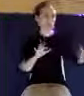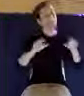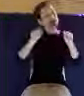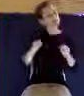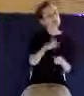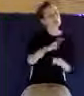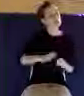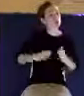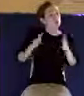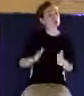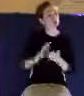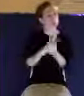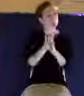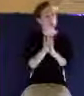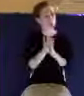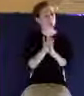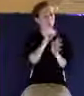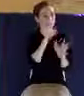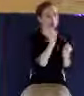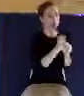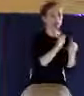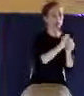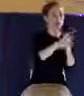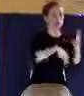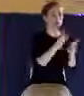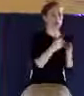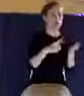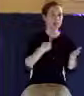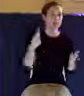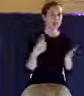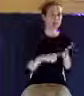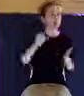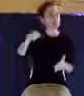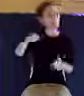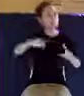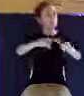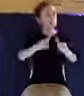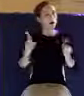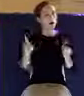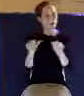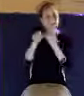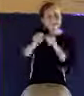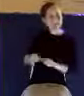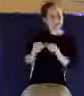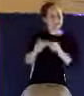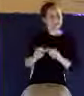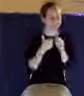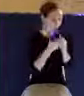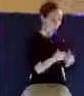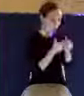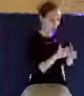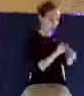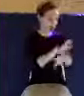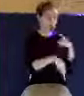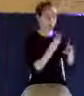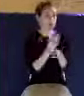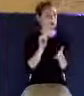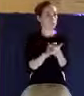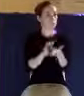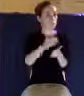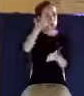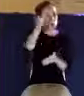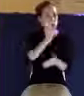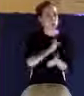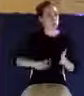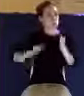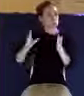that's not the overall pattern of life for a true believer. A true believer is someone who has learned to overcome the world through faith